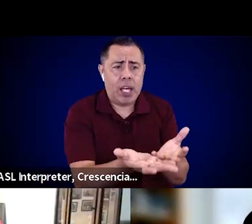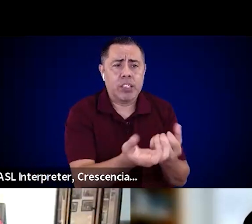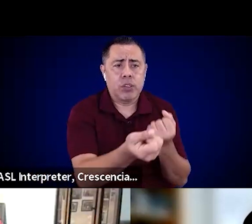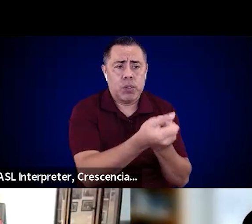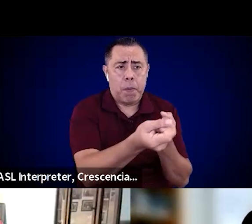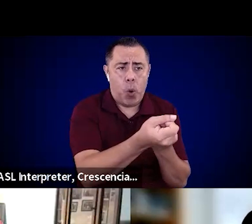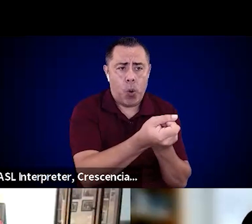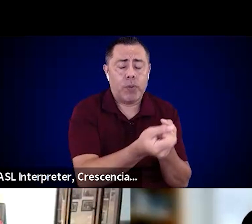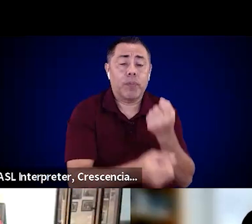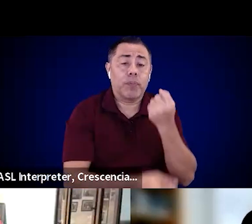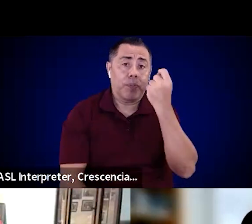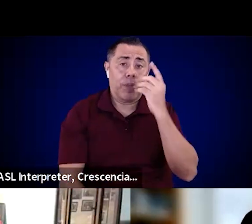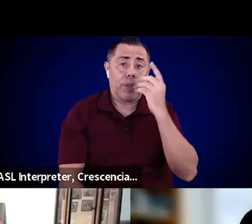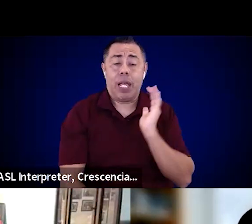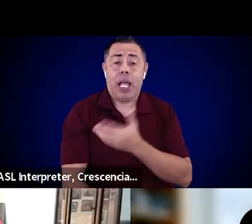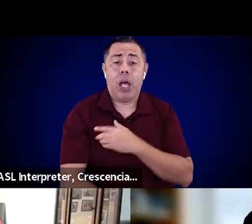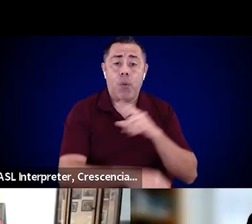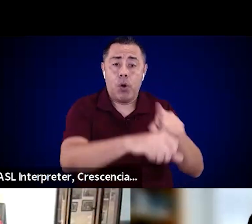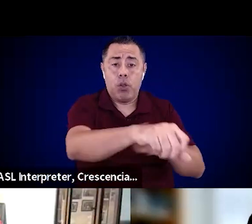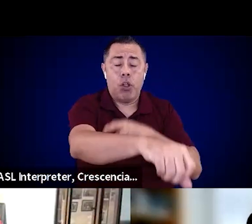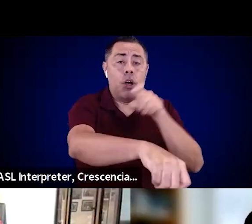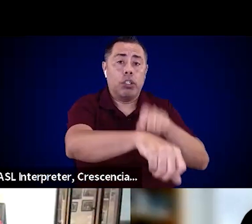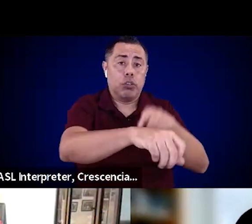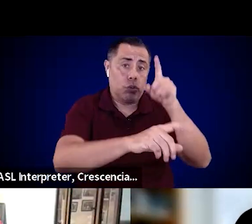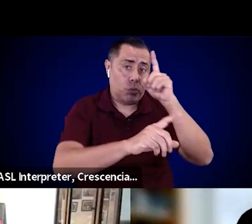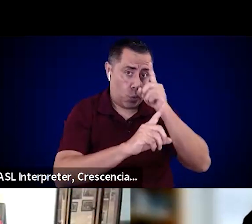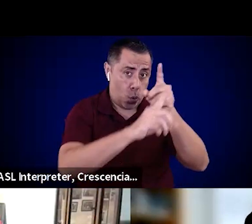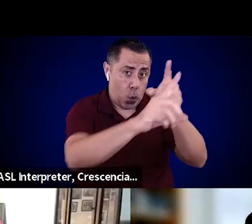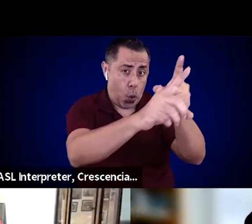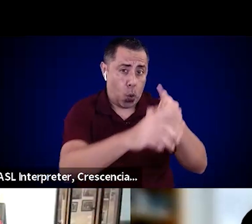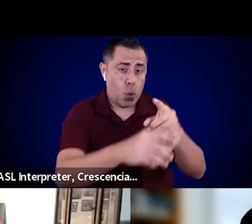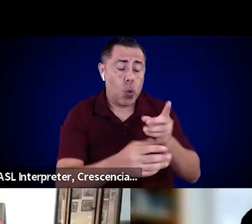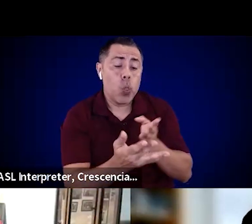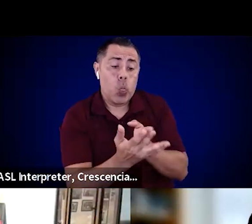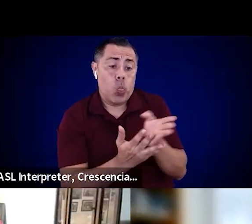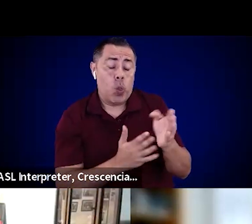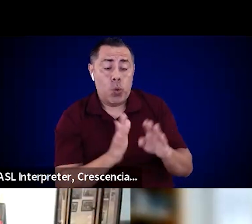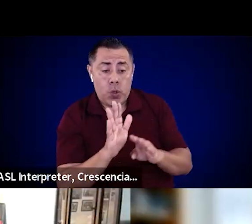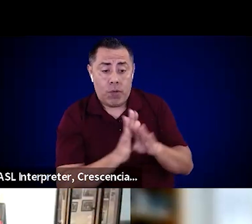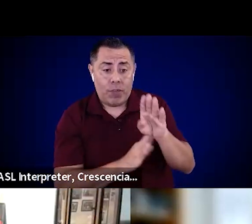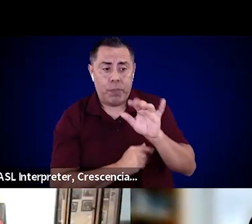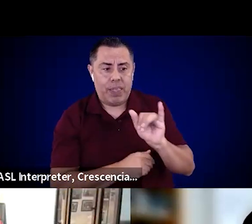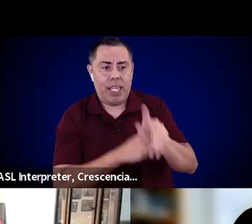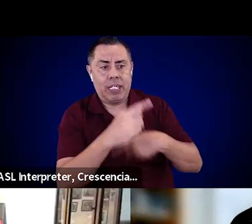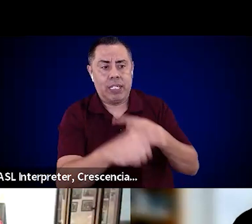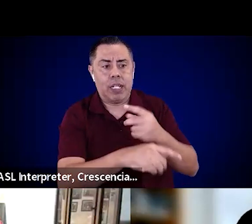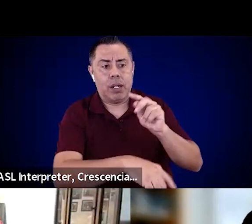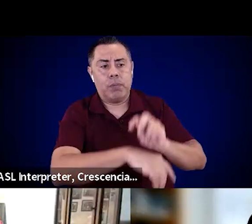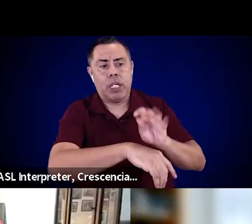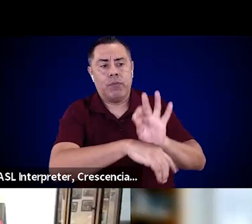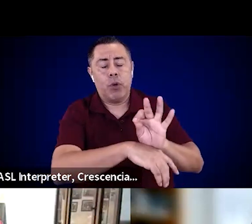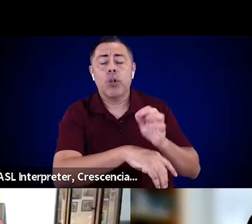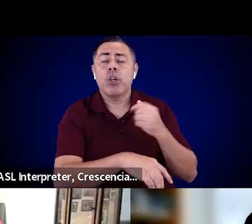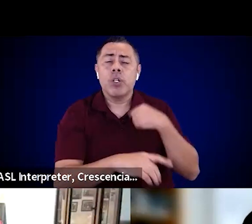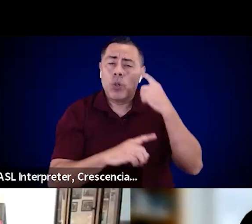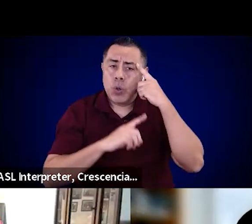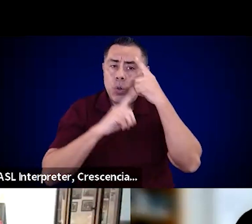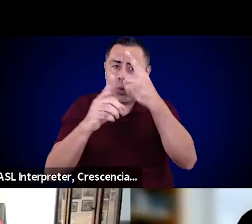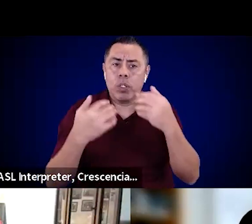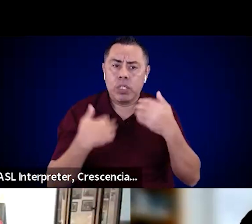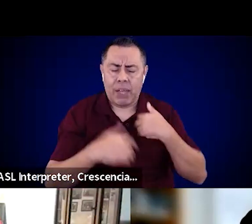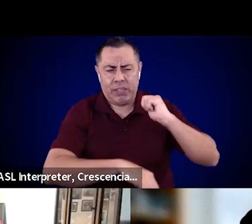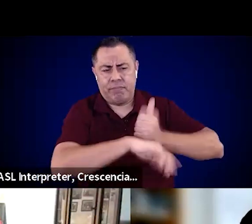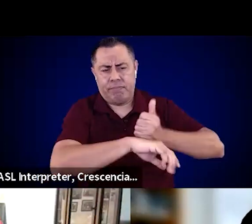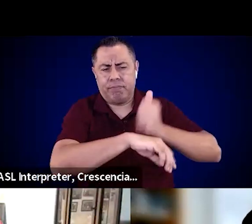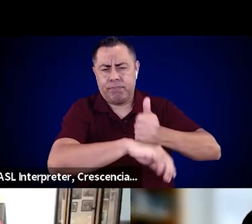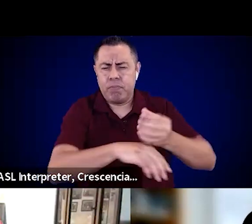in developing these communities and our goal is to have multiple in each supervisorial districts. COVID has given us a little bit of a